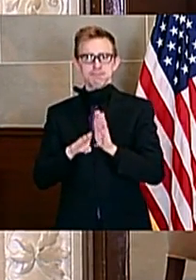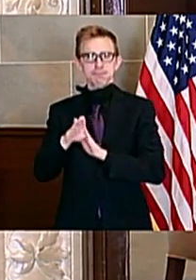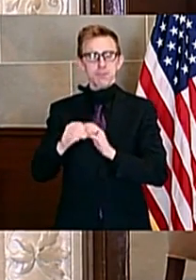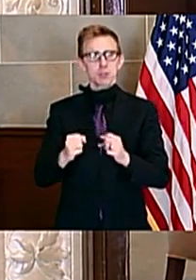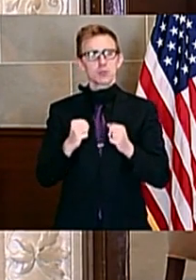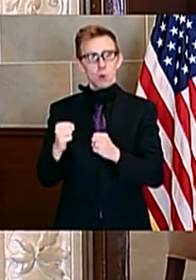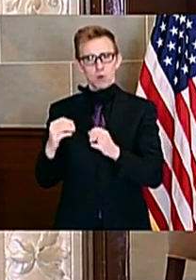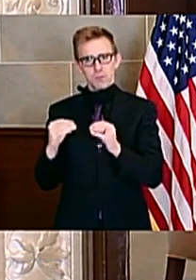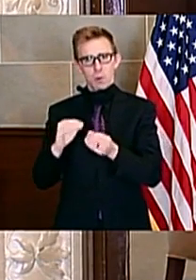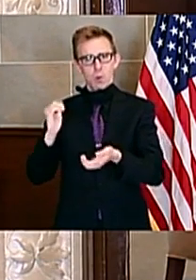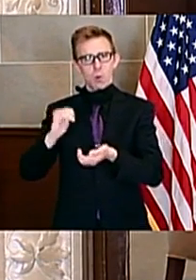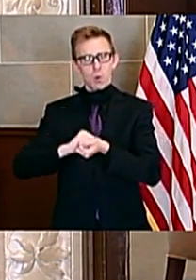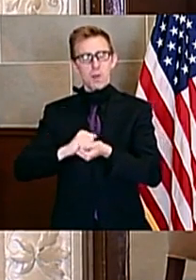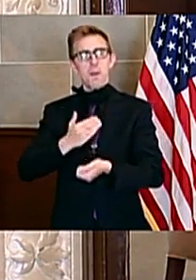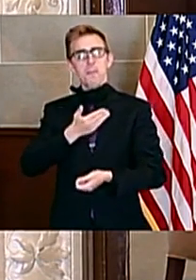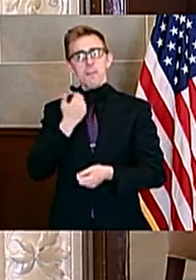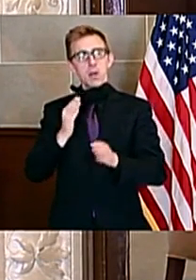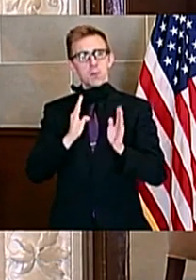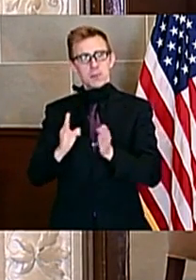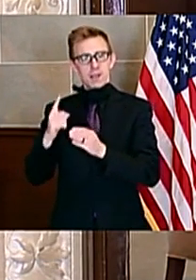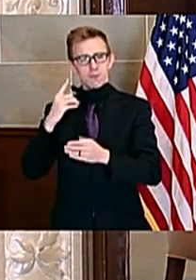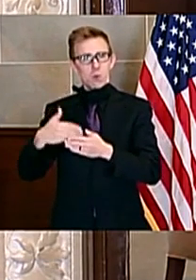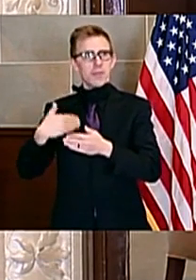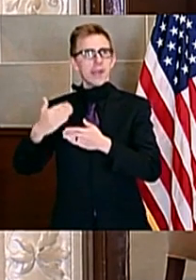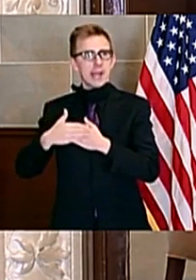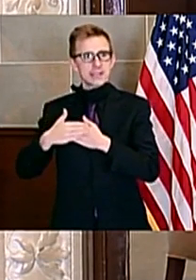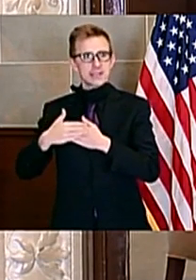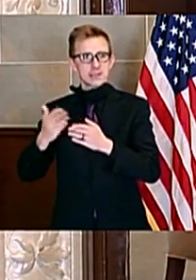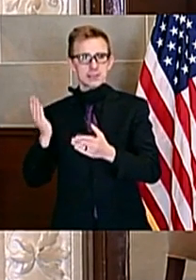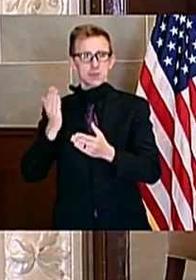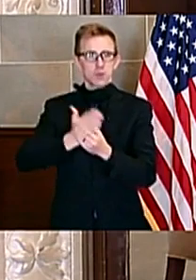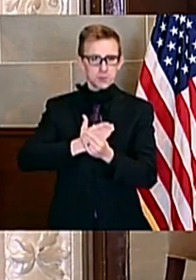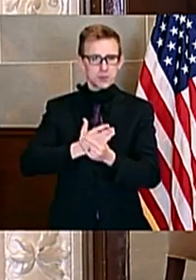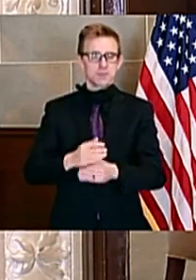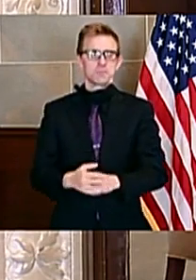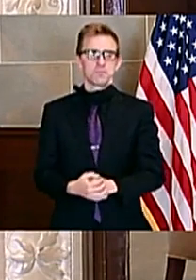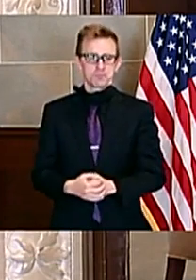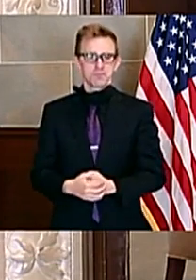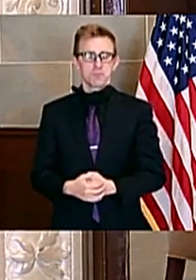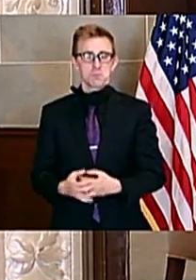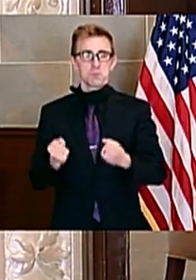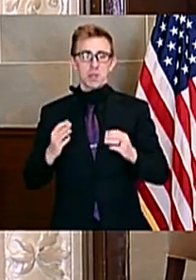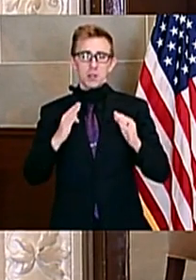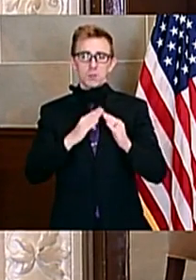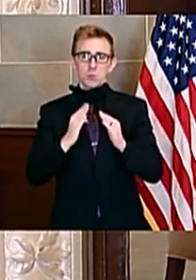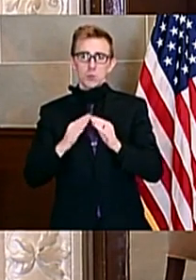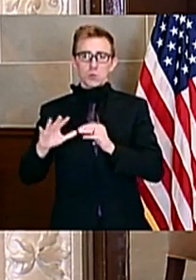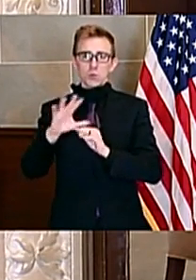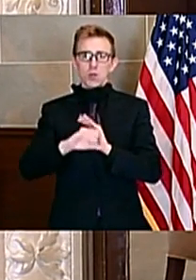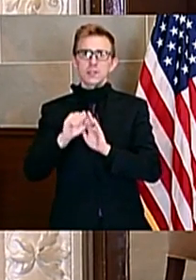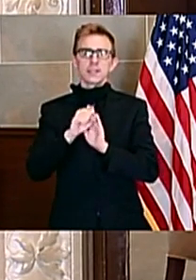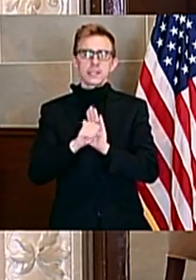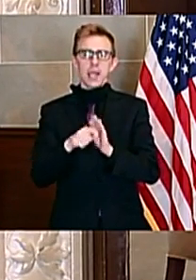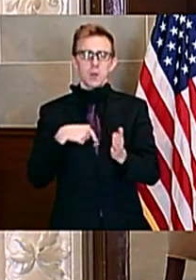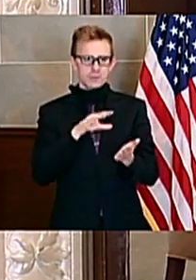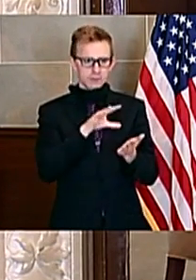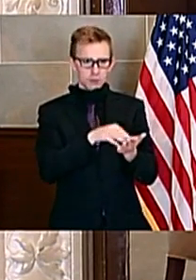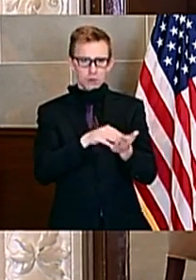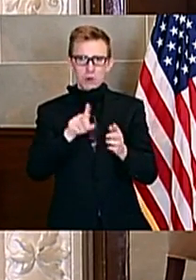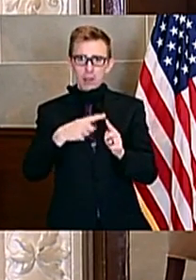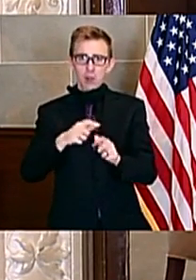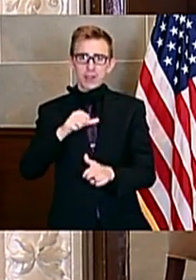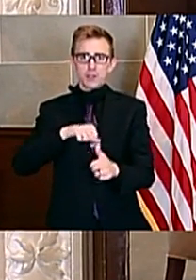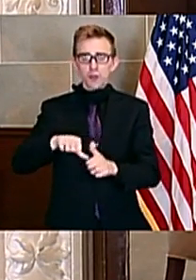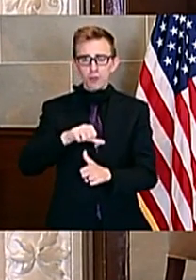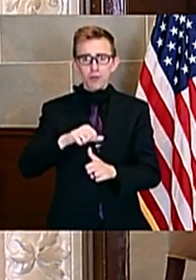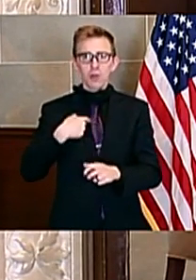more cohesive, and better prepared for the next major disruption. I think like a lot of communities around the state, we have learned a lot about each other as